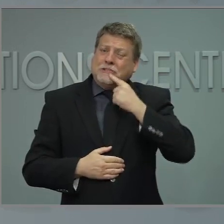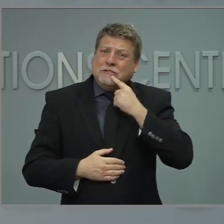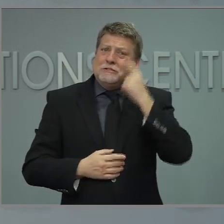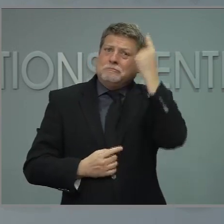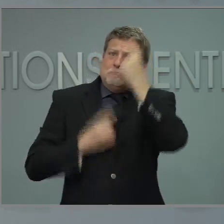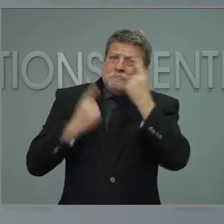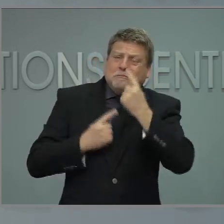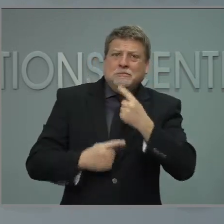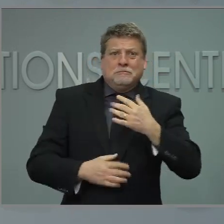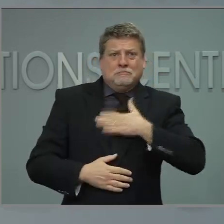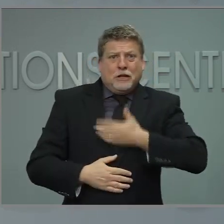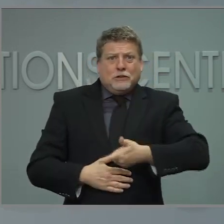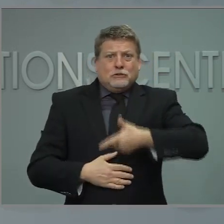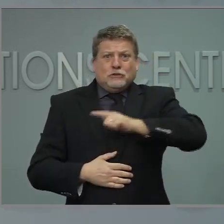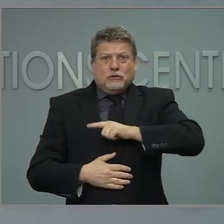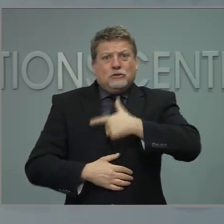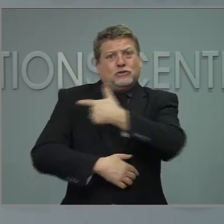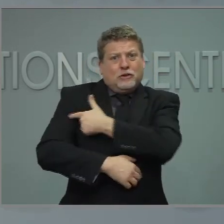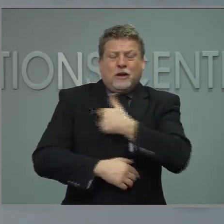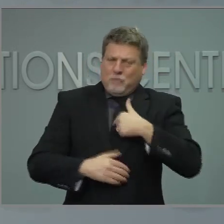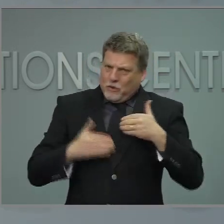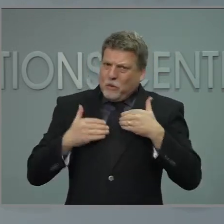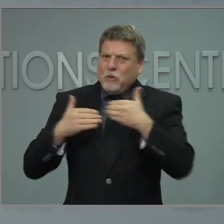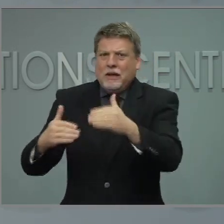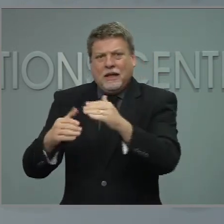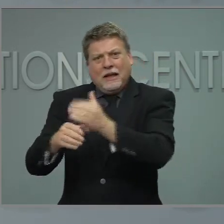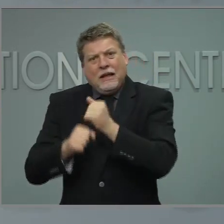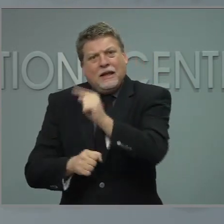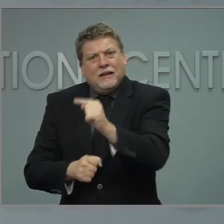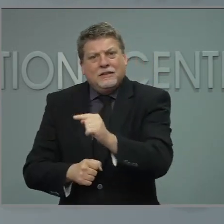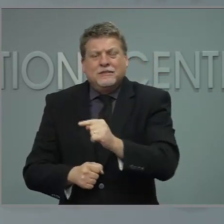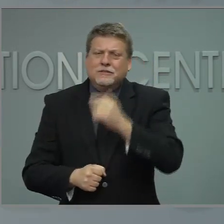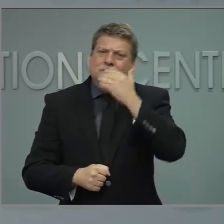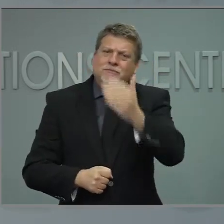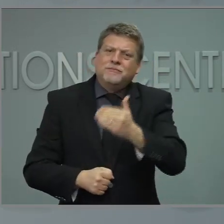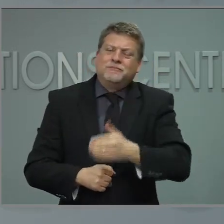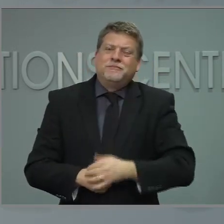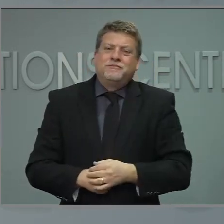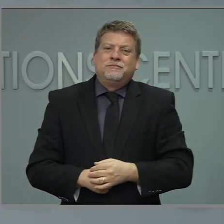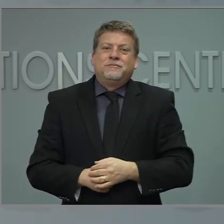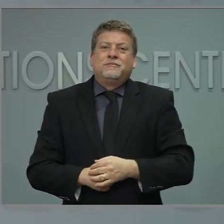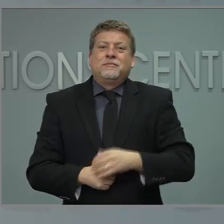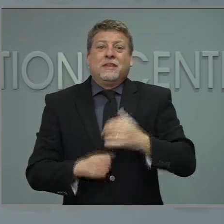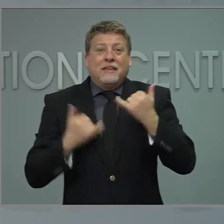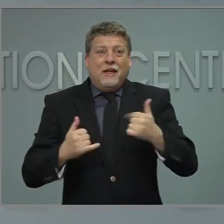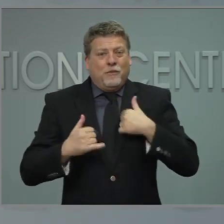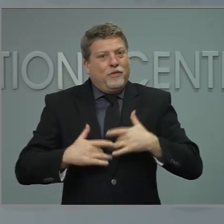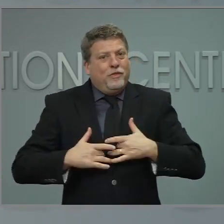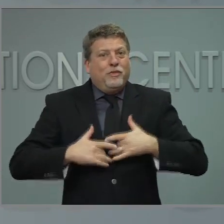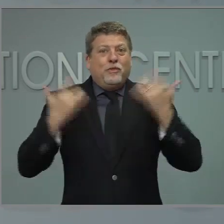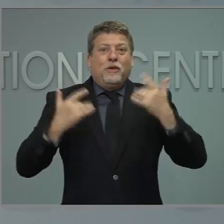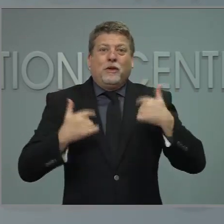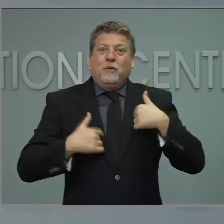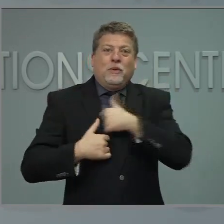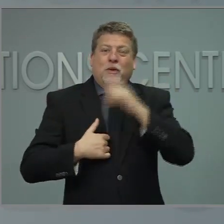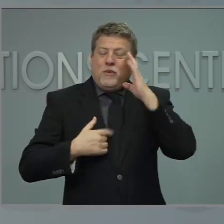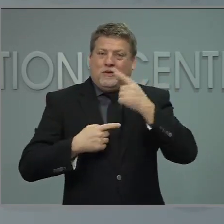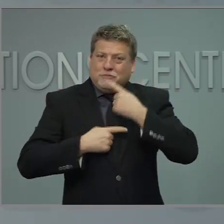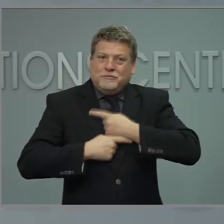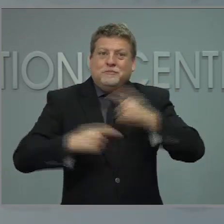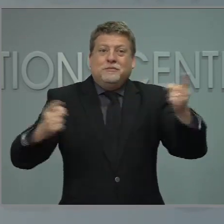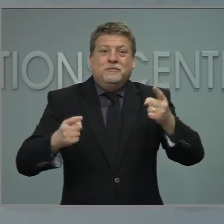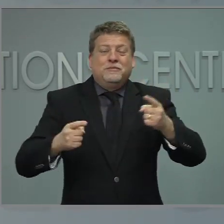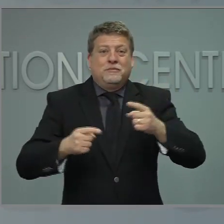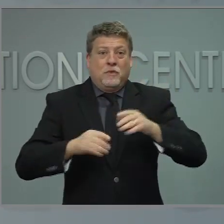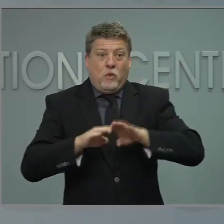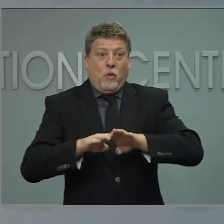encouraged that North Carolina will be able to open eligibility to all adults well ahead of the president's May 1st goal.